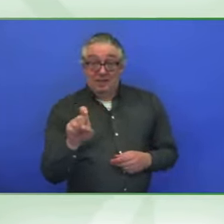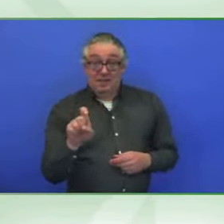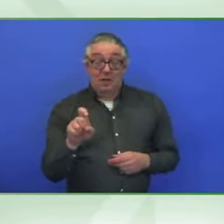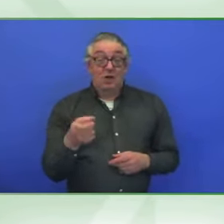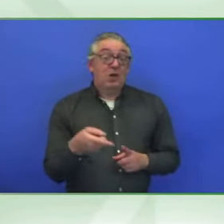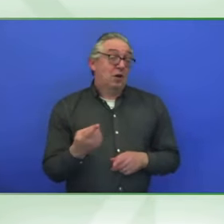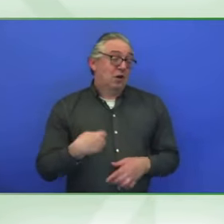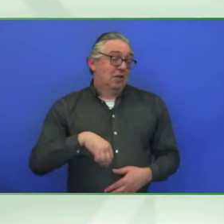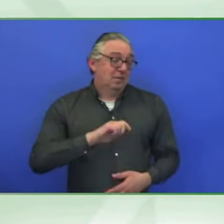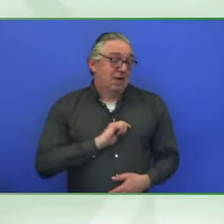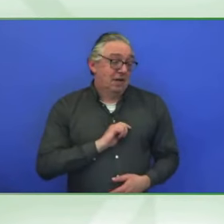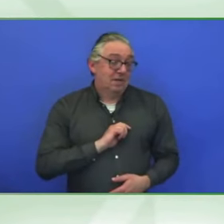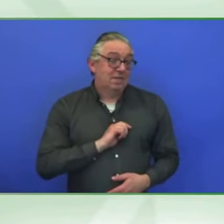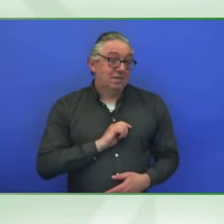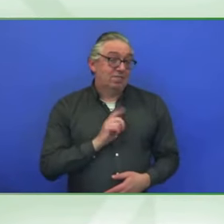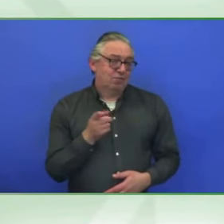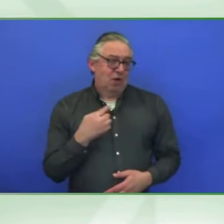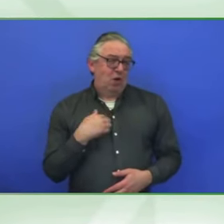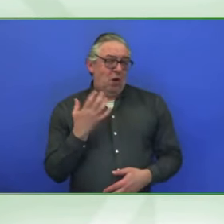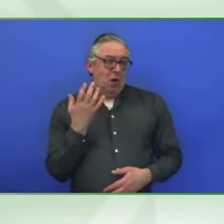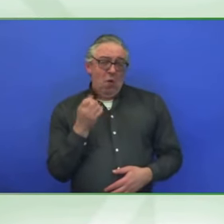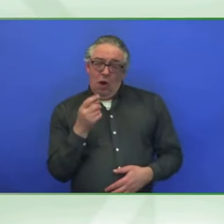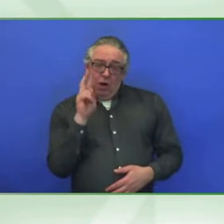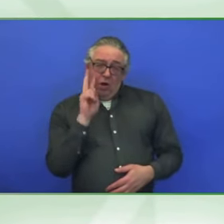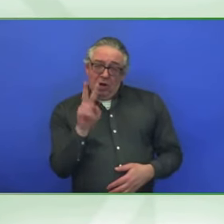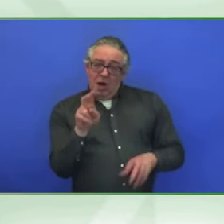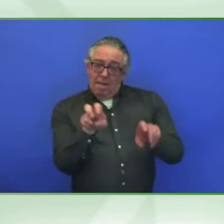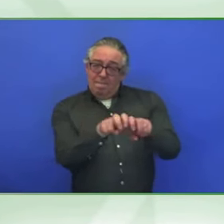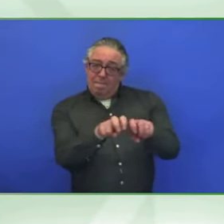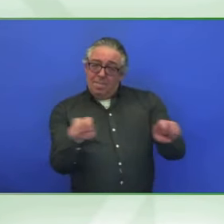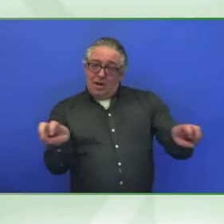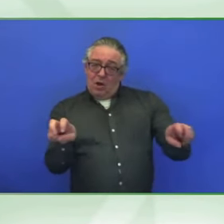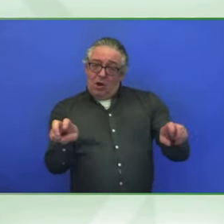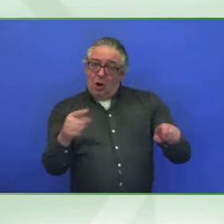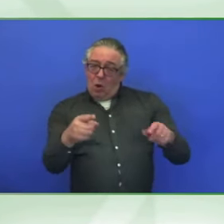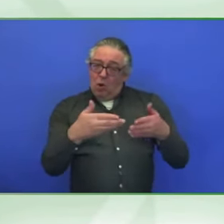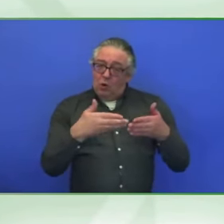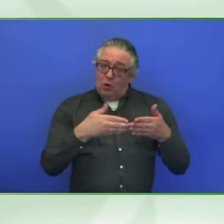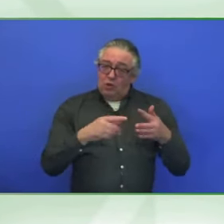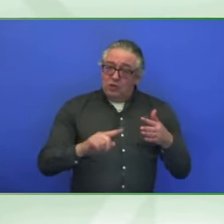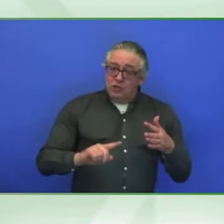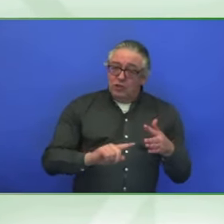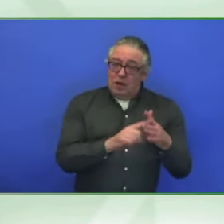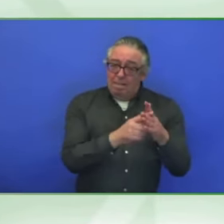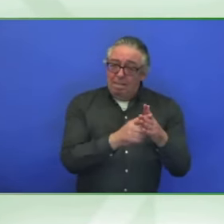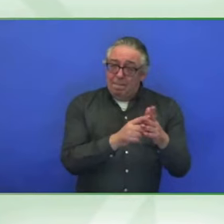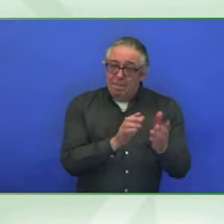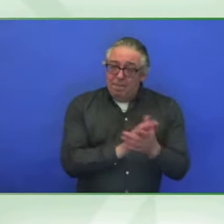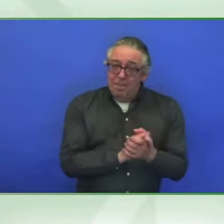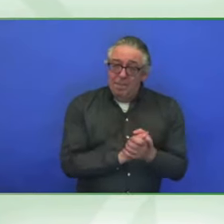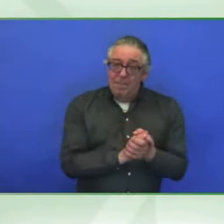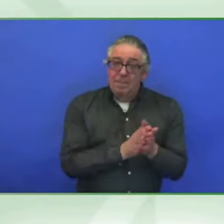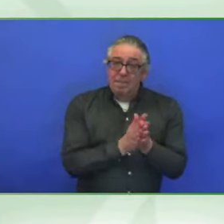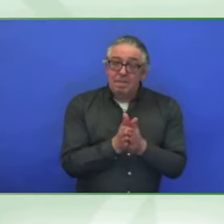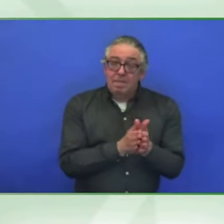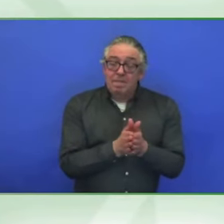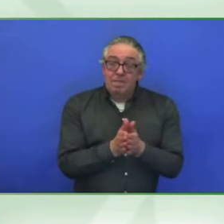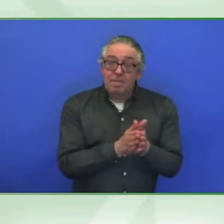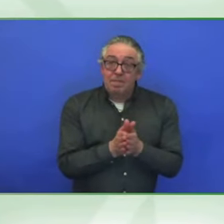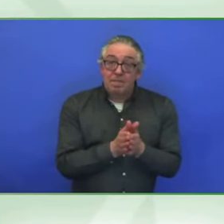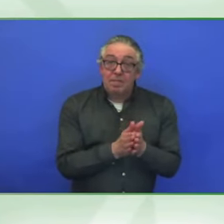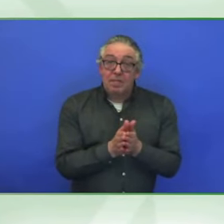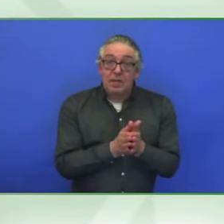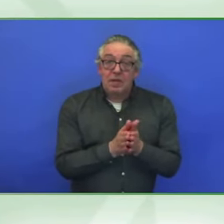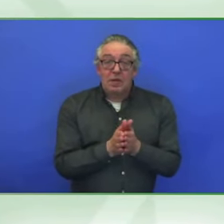panel. Uh, we, there were some questions. Where are we? Are we at the beginning? I, uh,